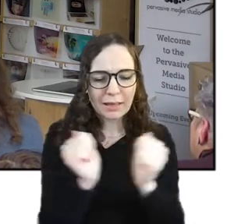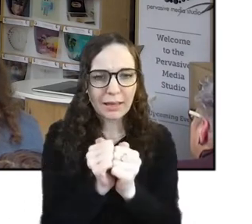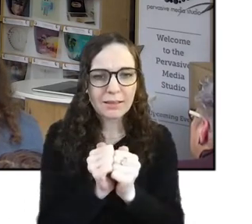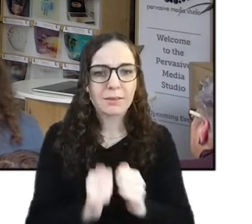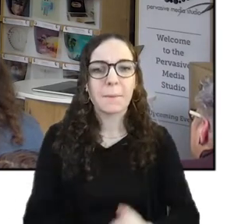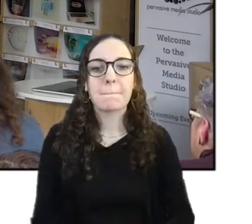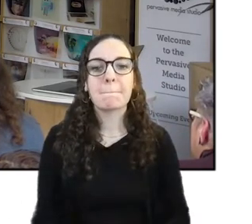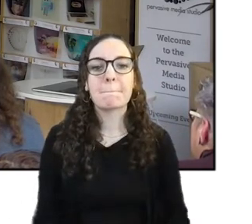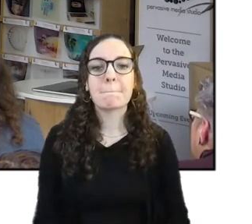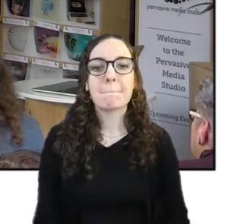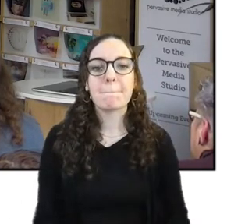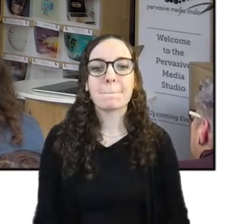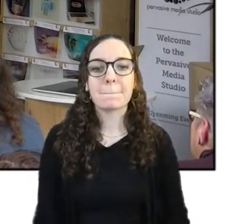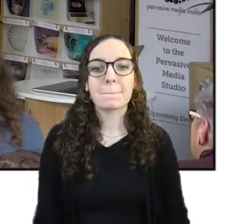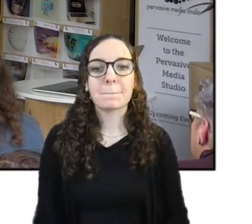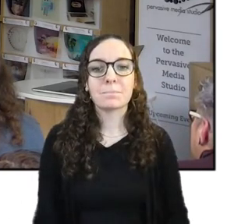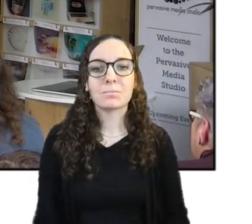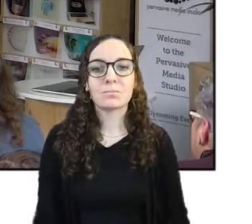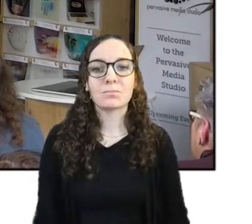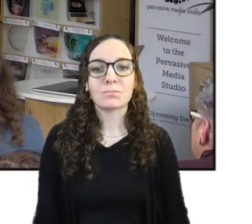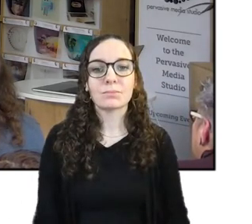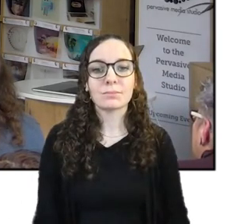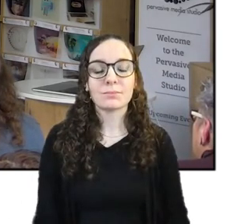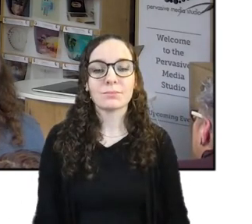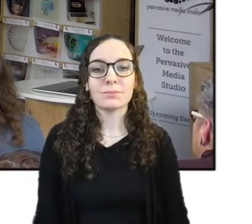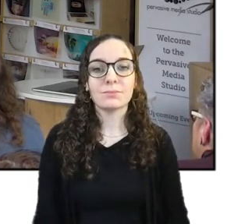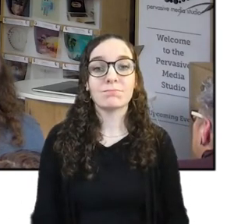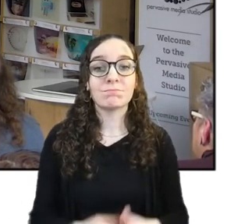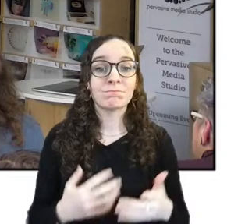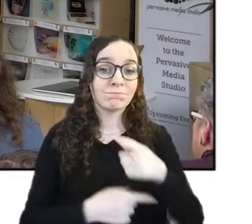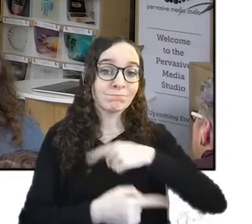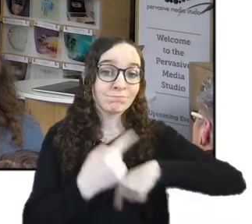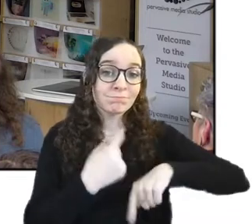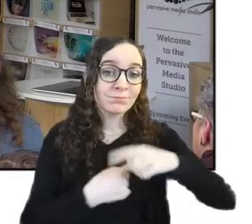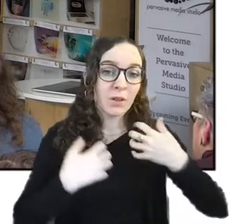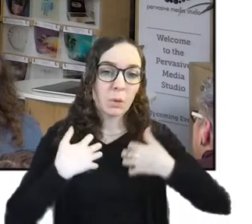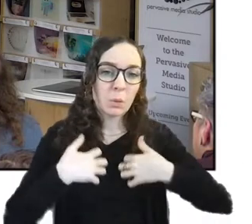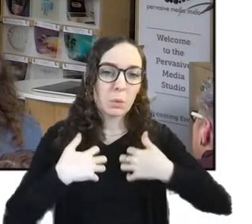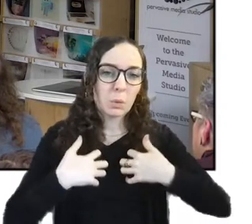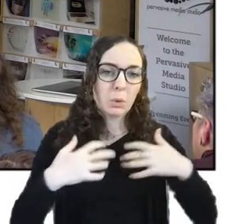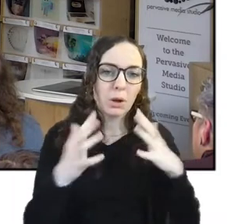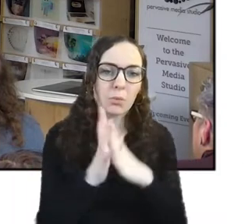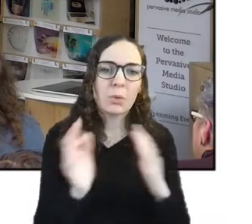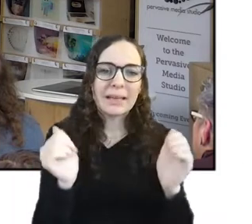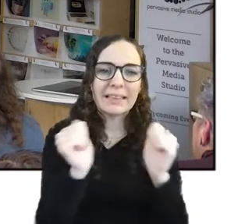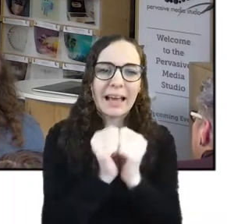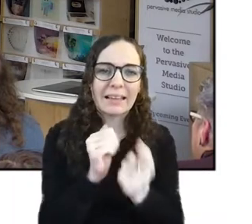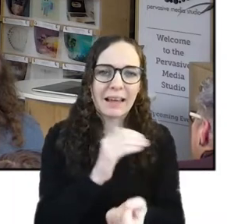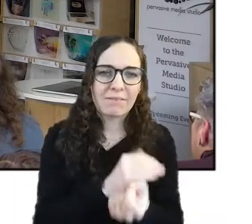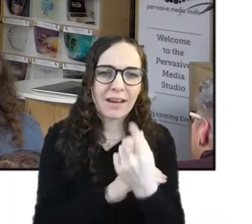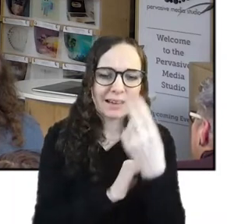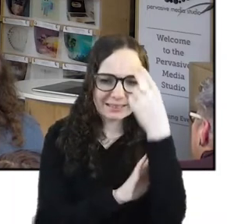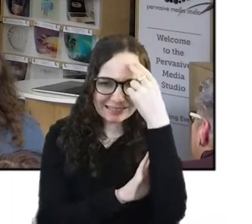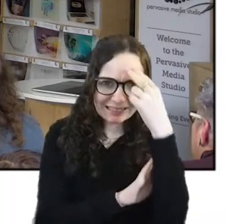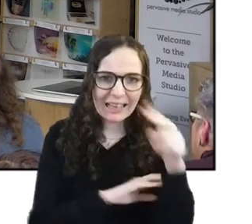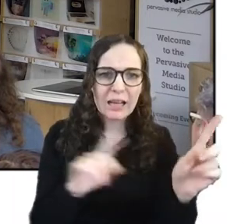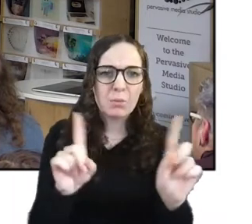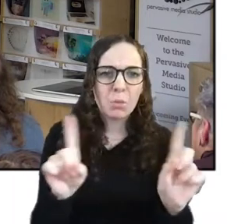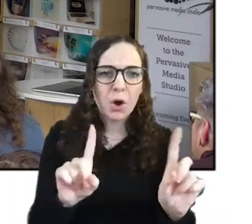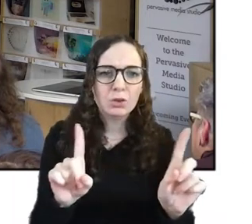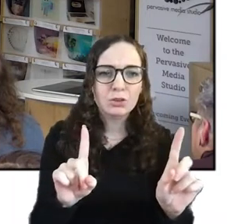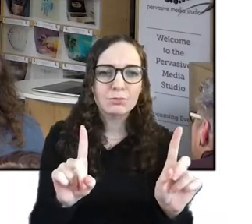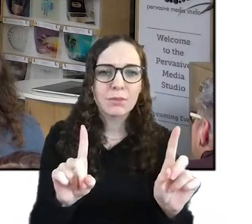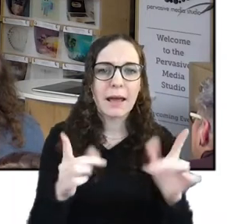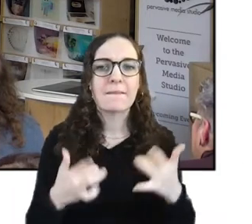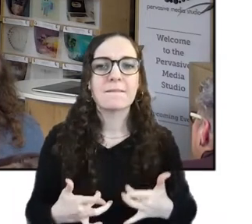holding a kind of weekender event called feeling machines and we as a company are